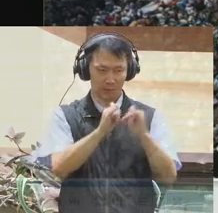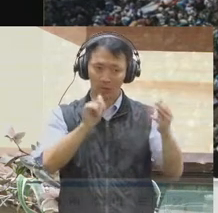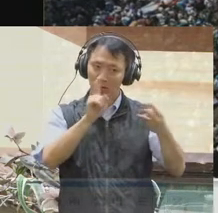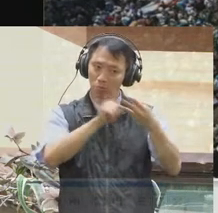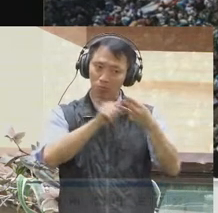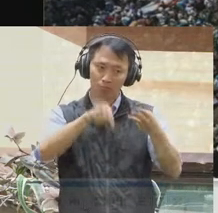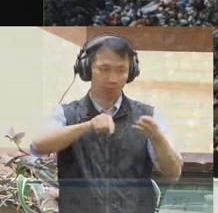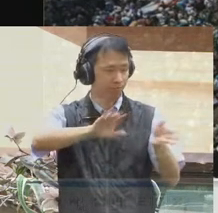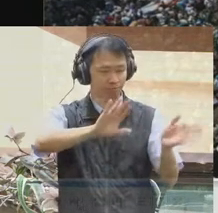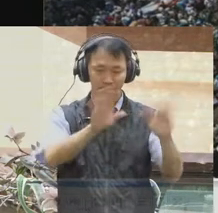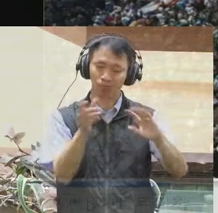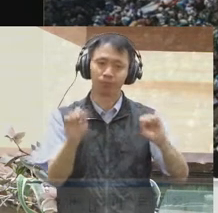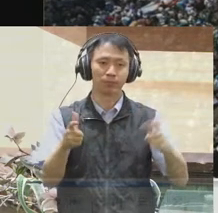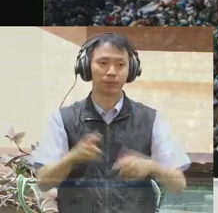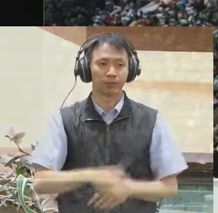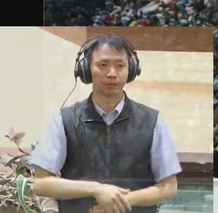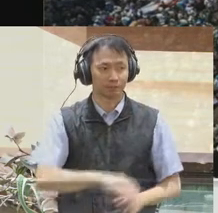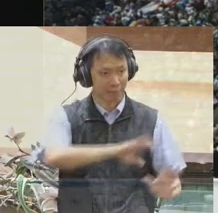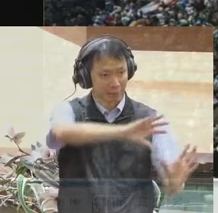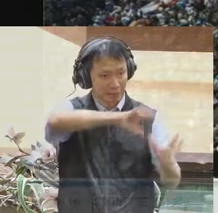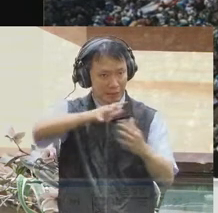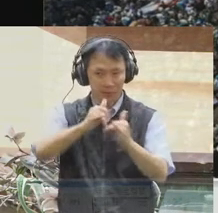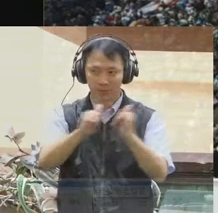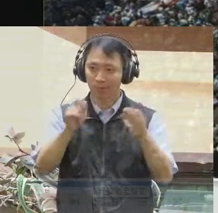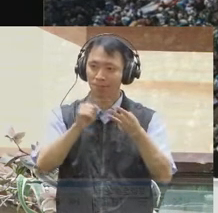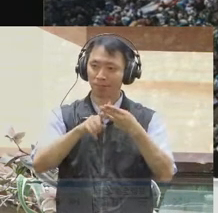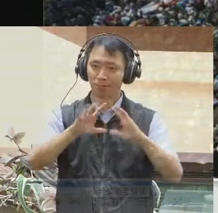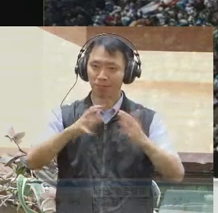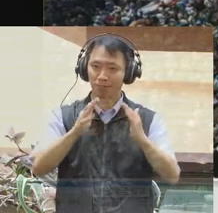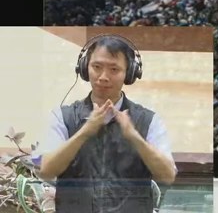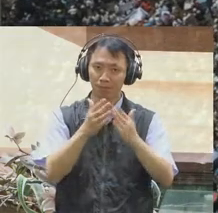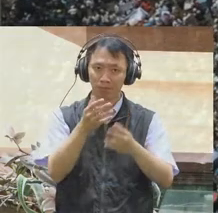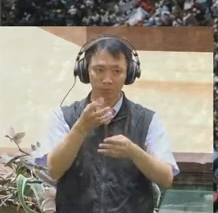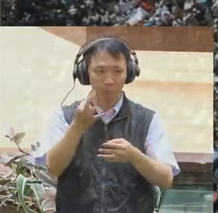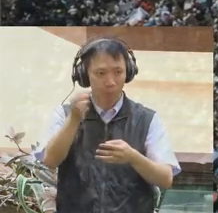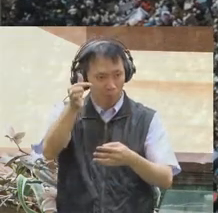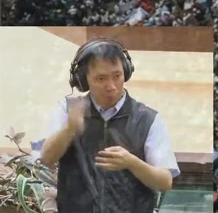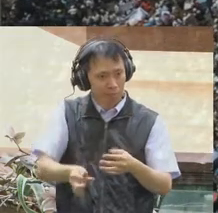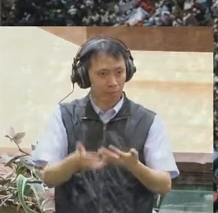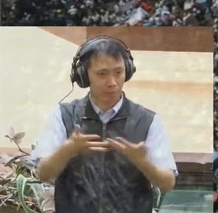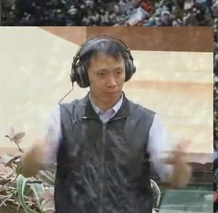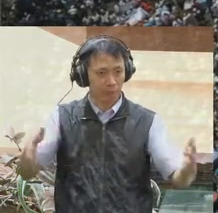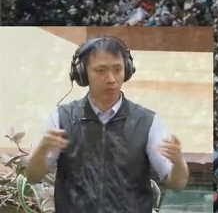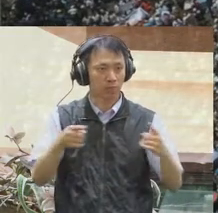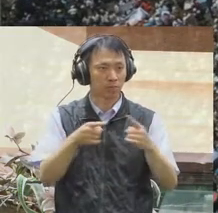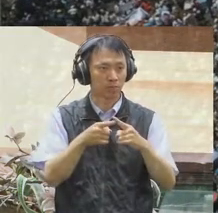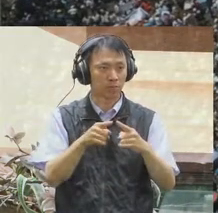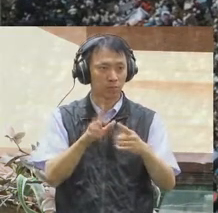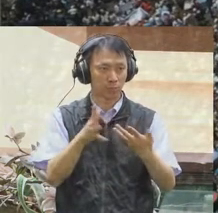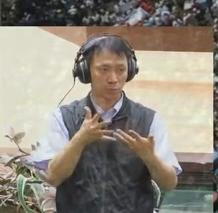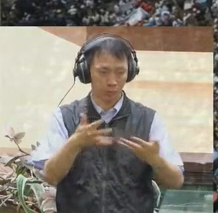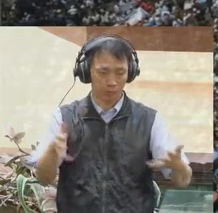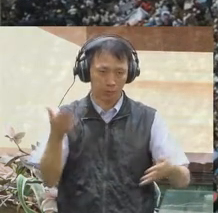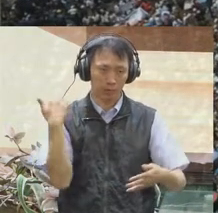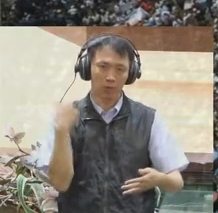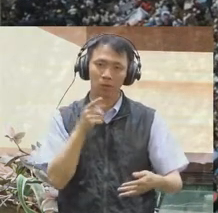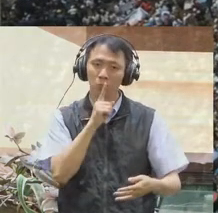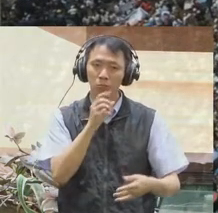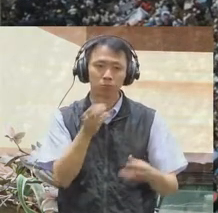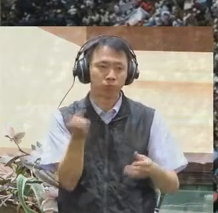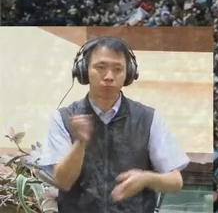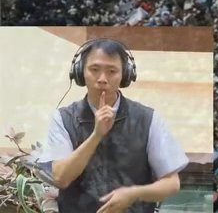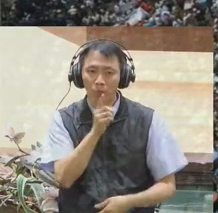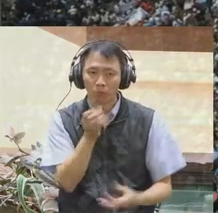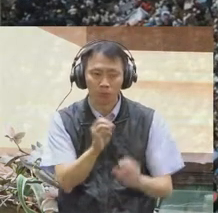untold number of interests, opinions, and positions. Political reality on the ground is vastly